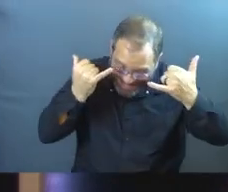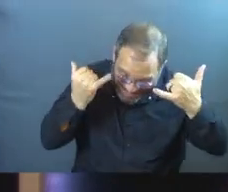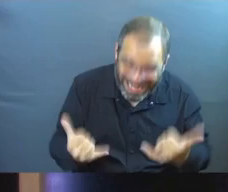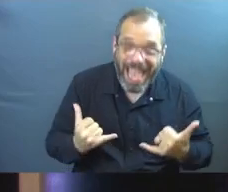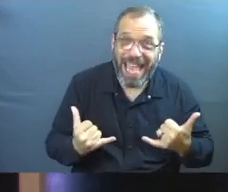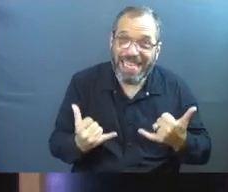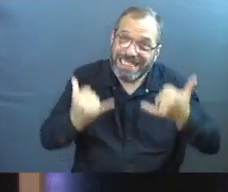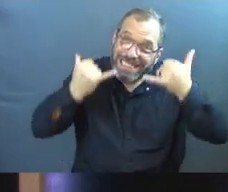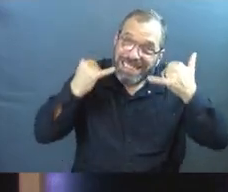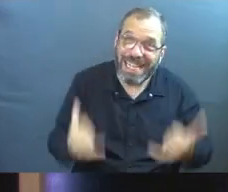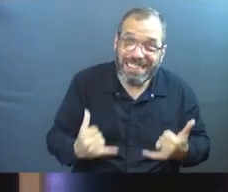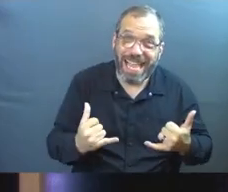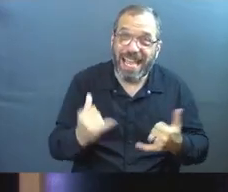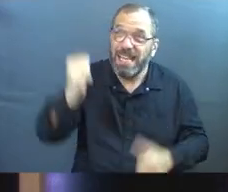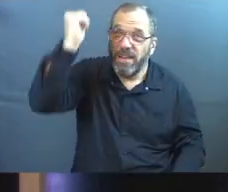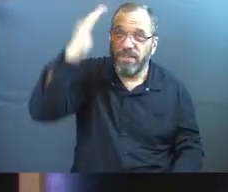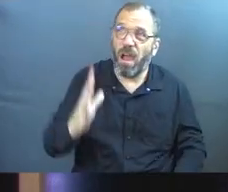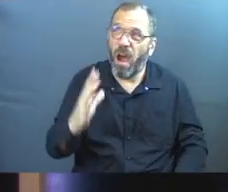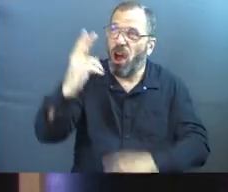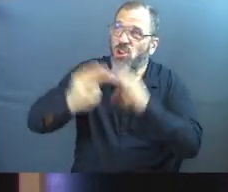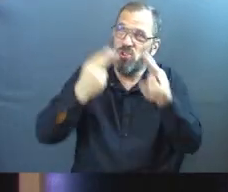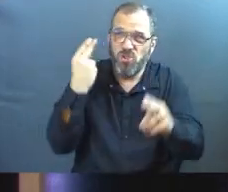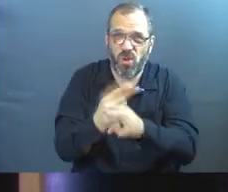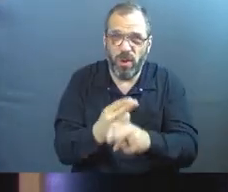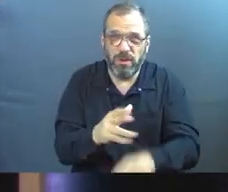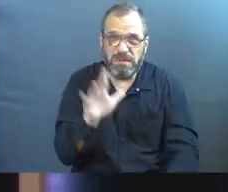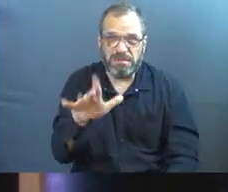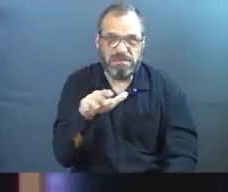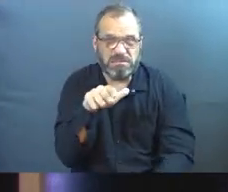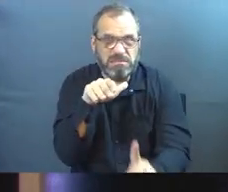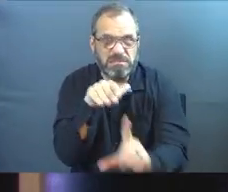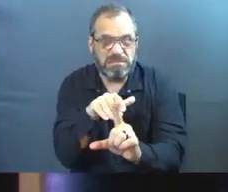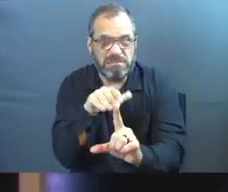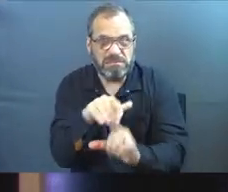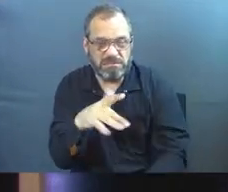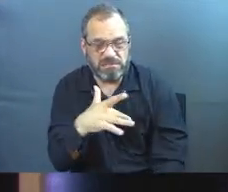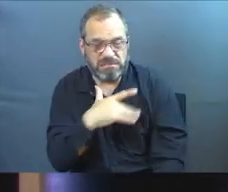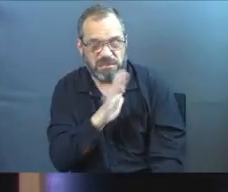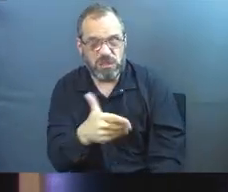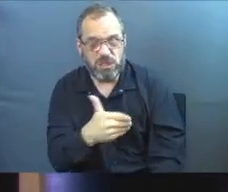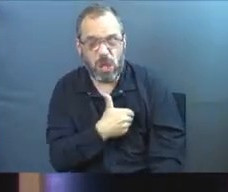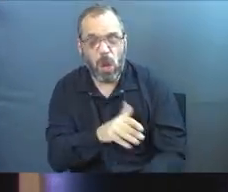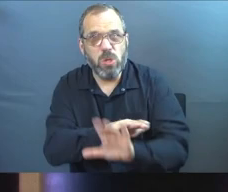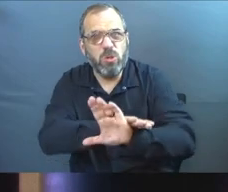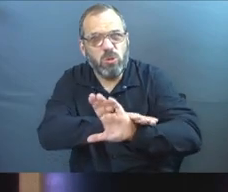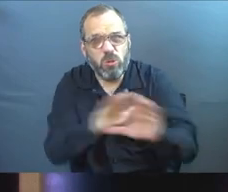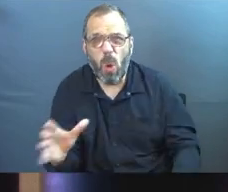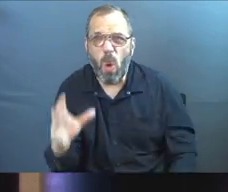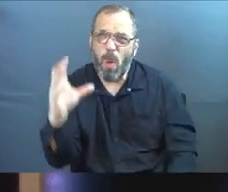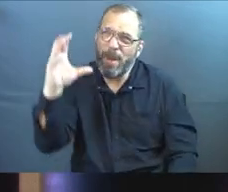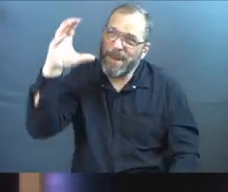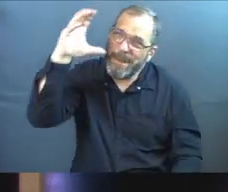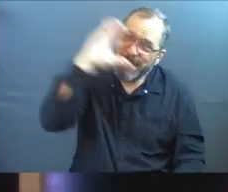today, if, if the God of the universe is pressing into your soul, don't miss it.